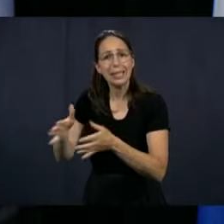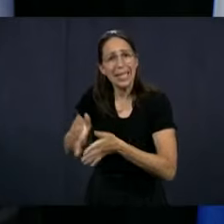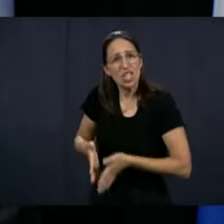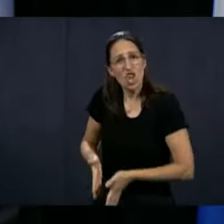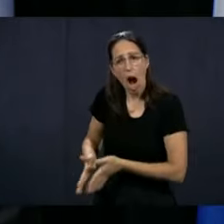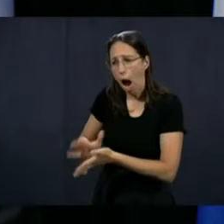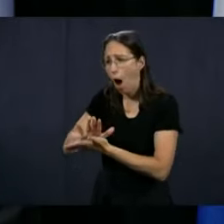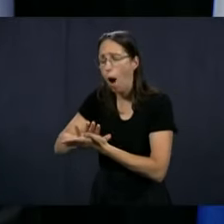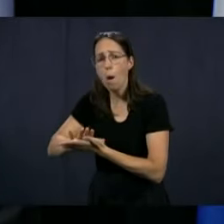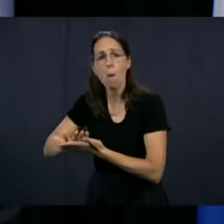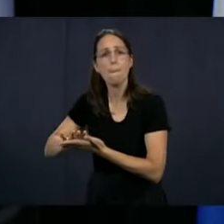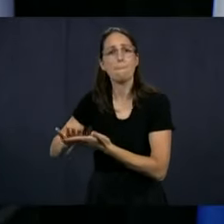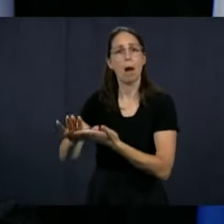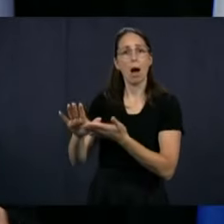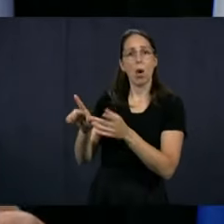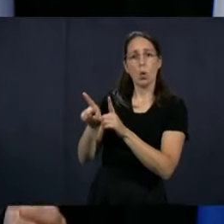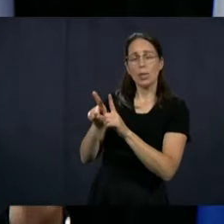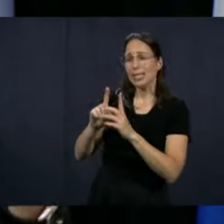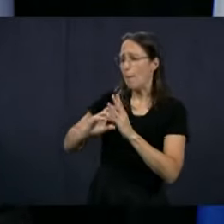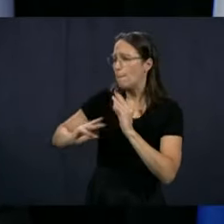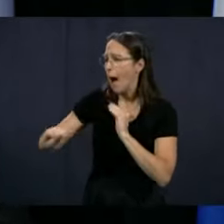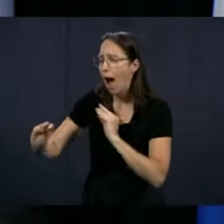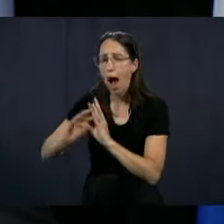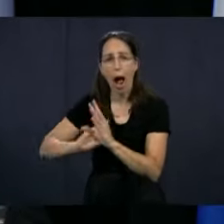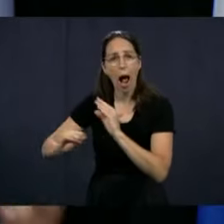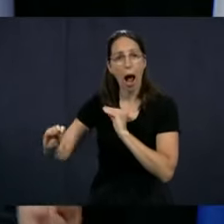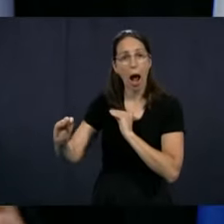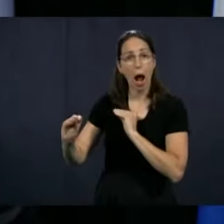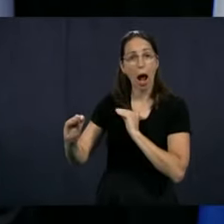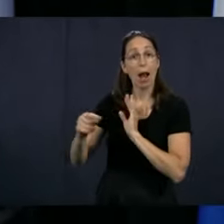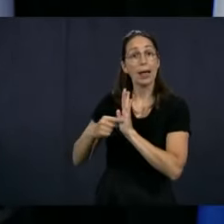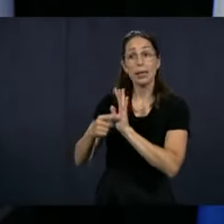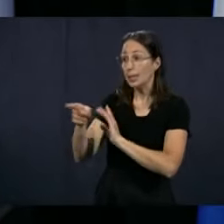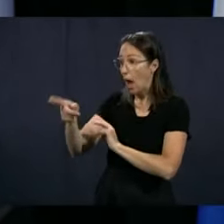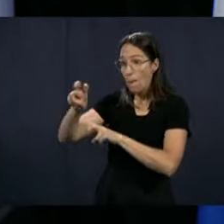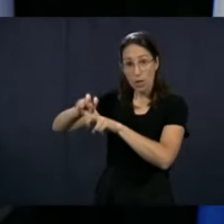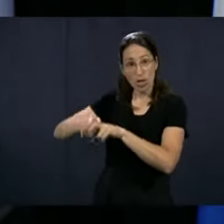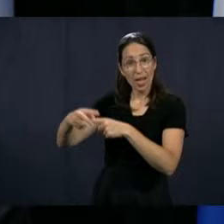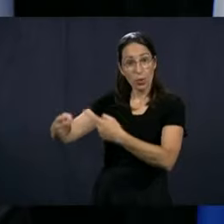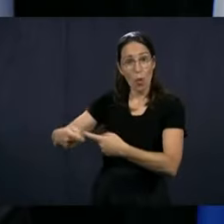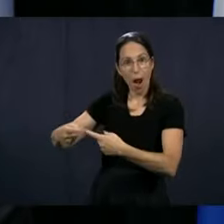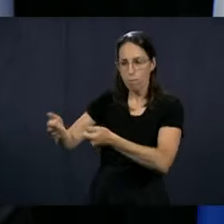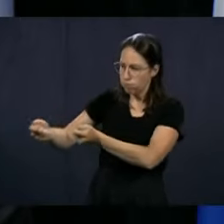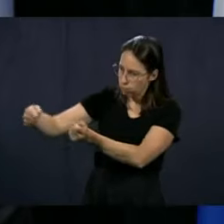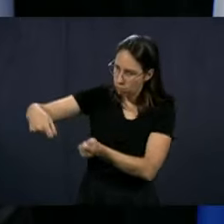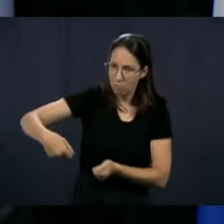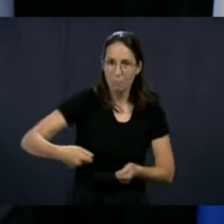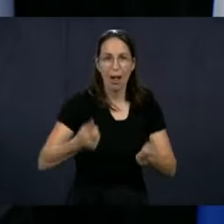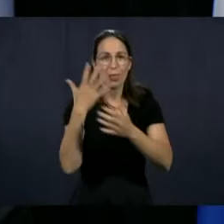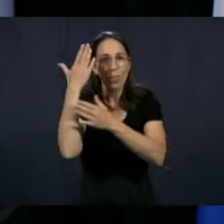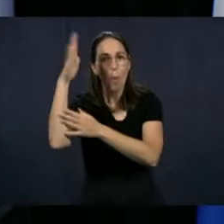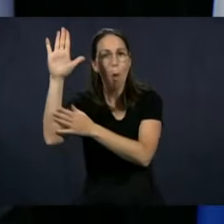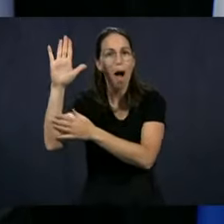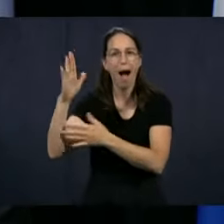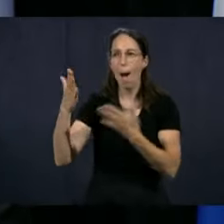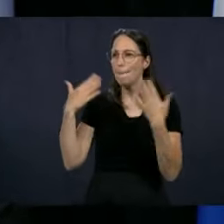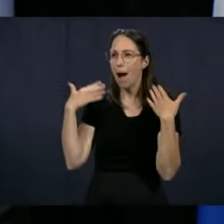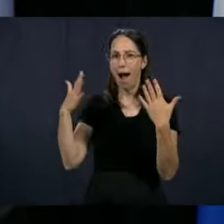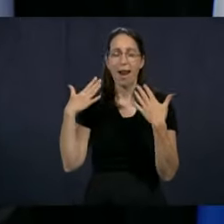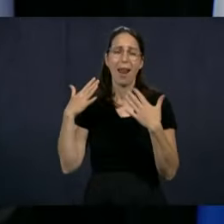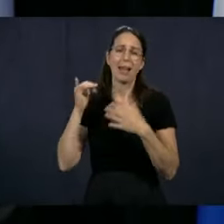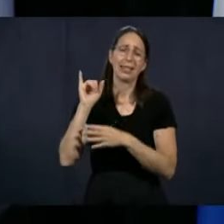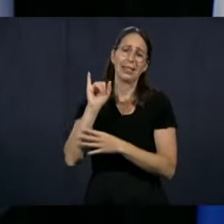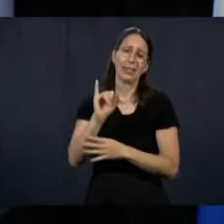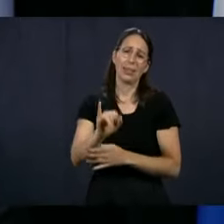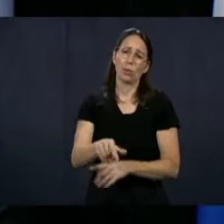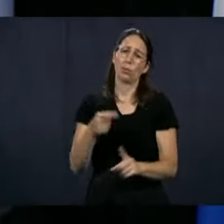or massage their legs, and particularly taking the time to be able to speak with somebody, to take the ones that are in a wheelchair outside